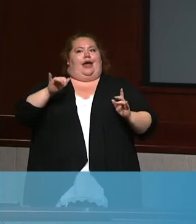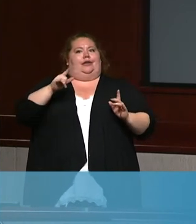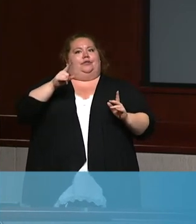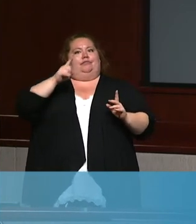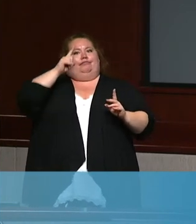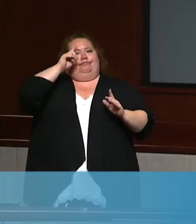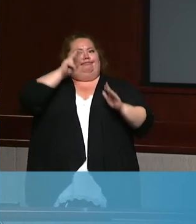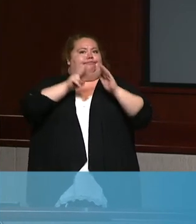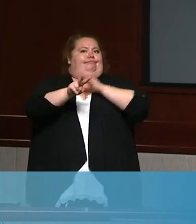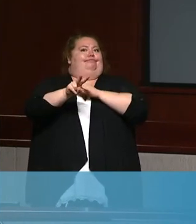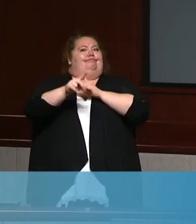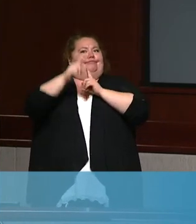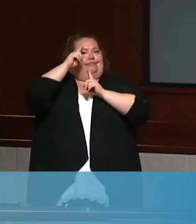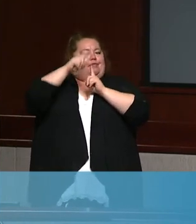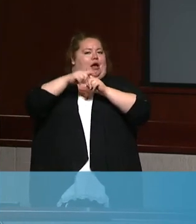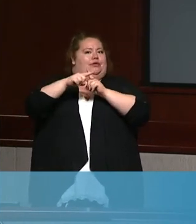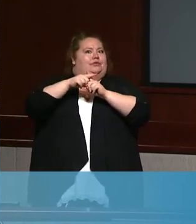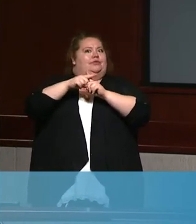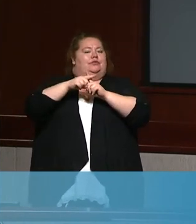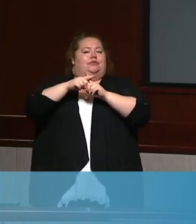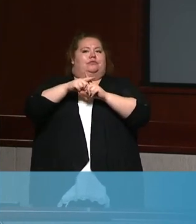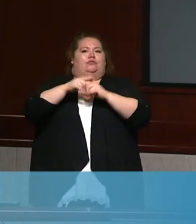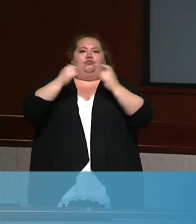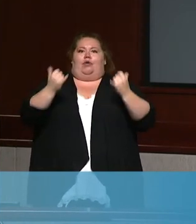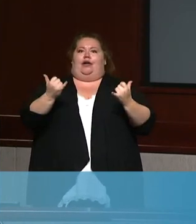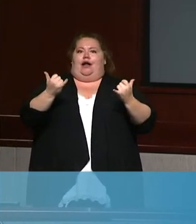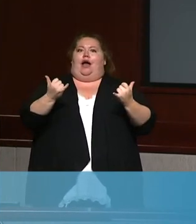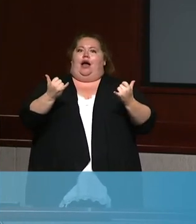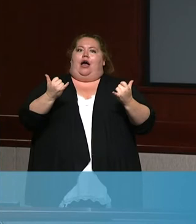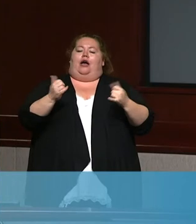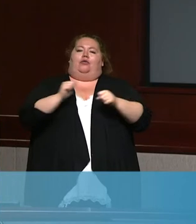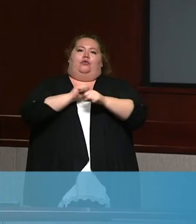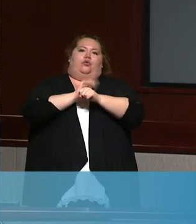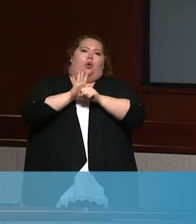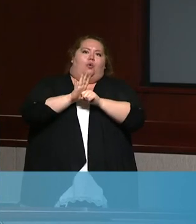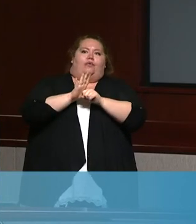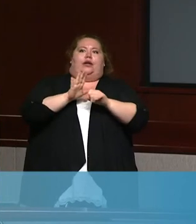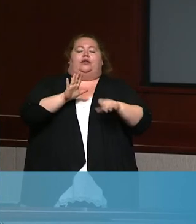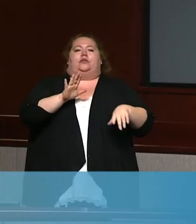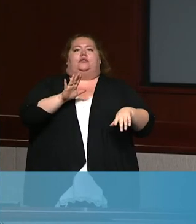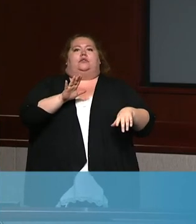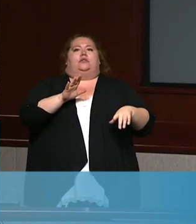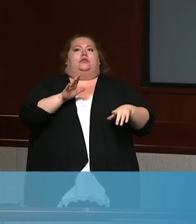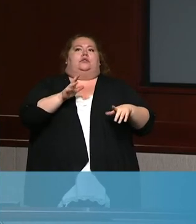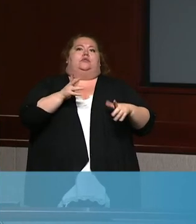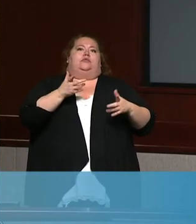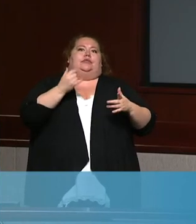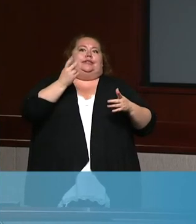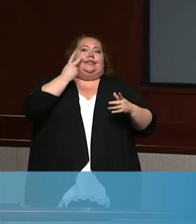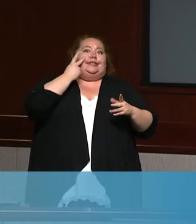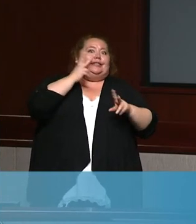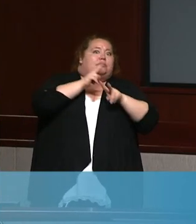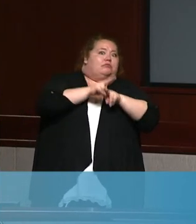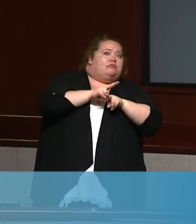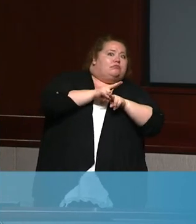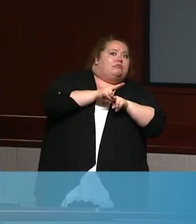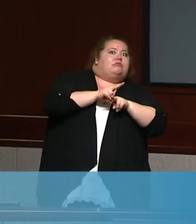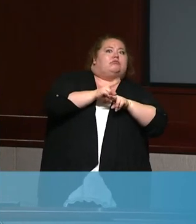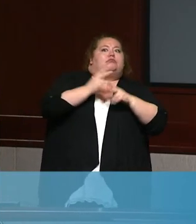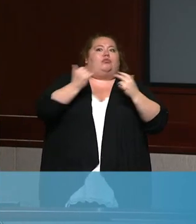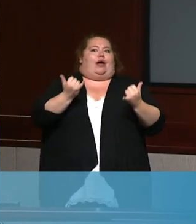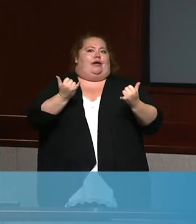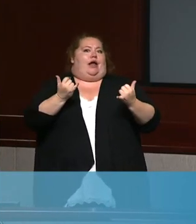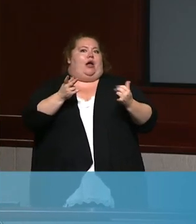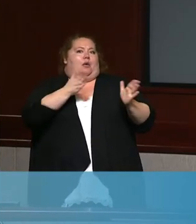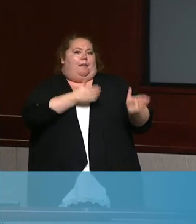in COVID-19 cases. Everybody's taking this time to take a breath and get prepared. We continue to monitor the situation as we